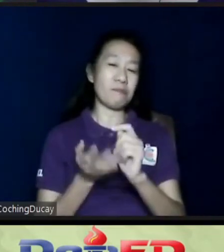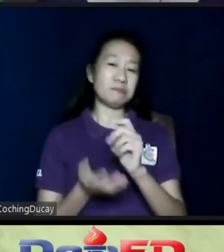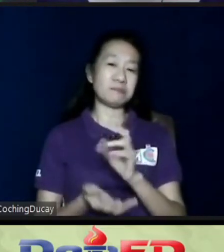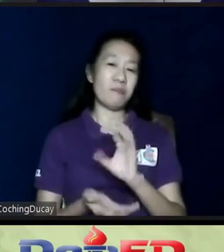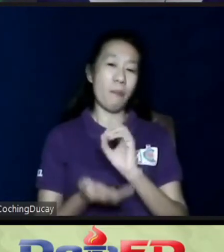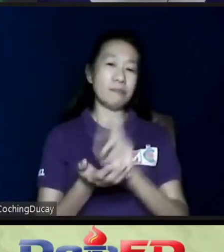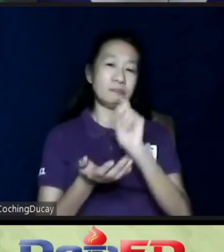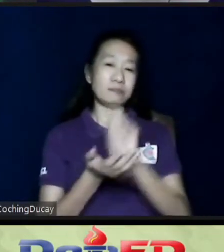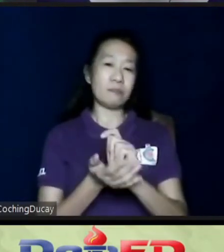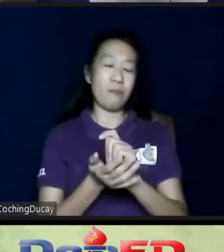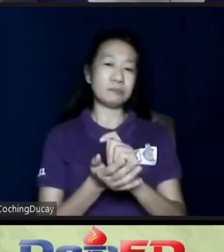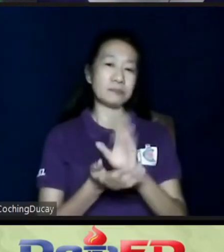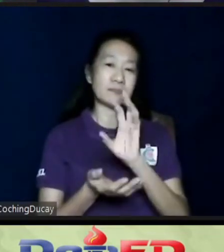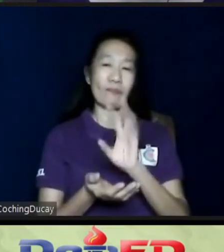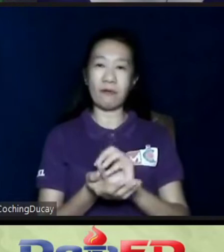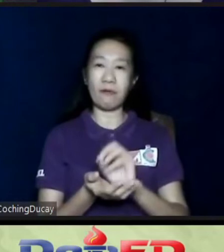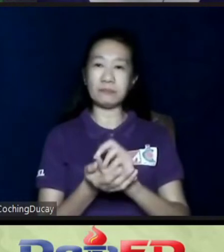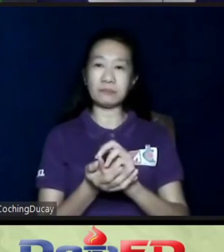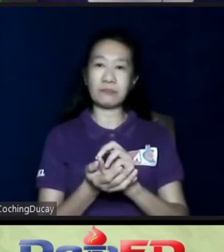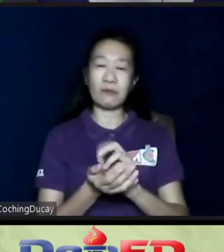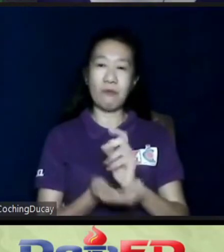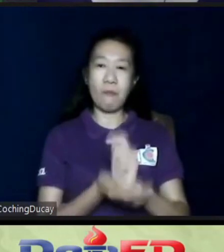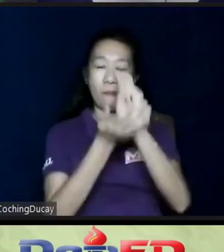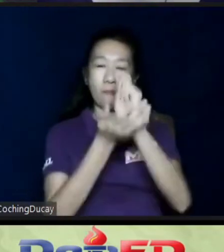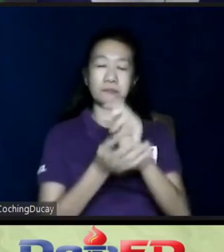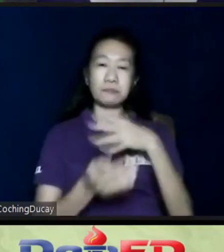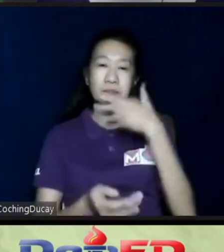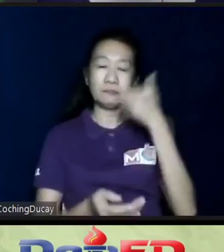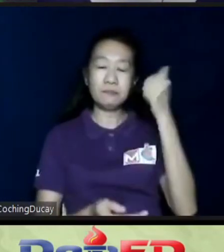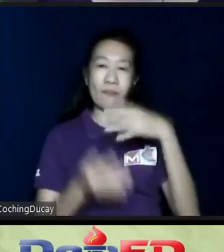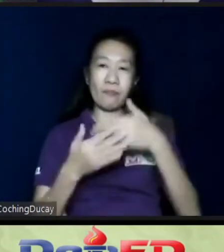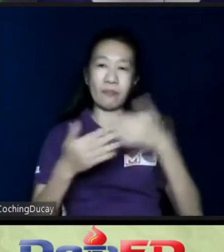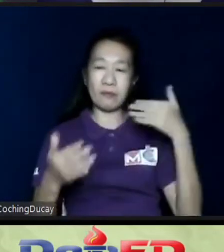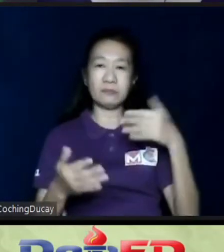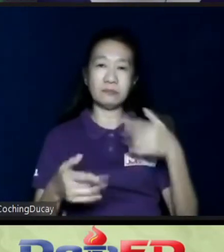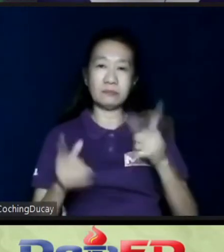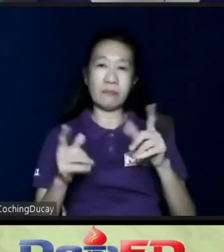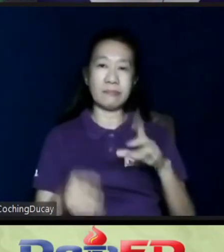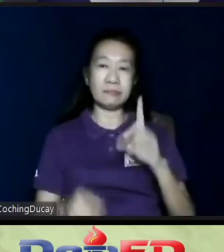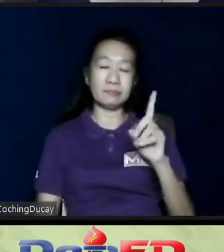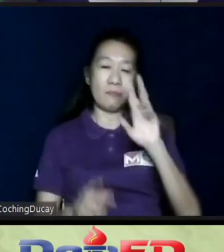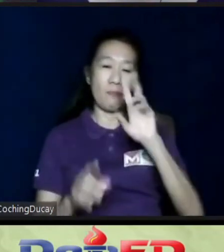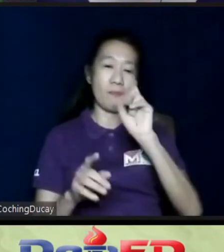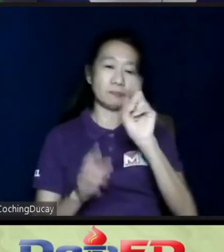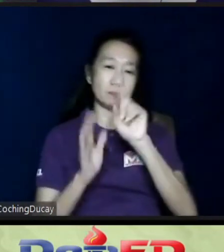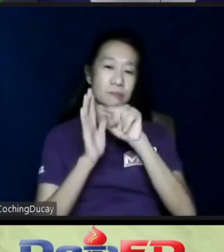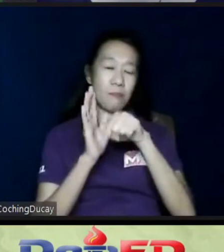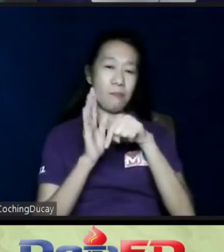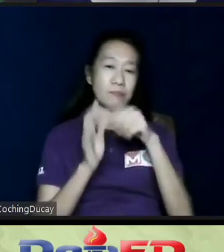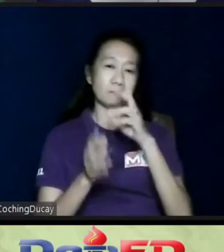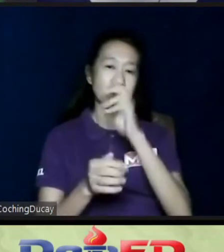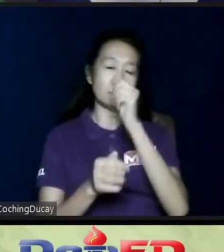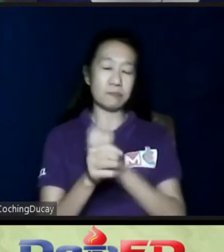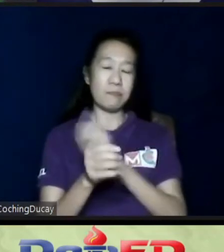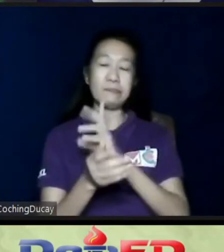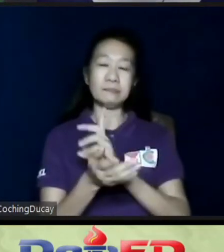yung therapy becomes round-the-clock, even better than paying for, let's say, one hour per week therapist